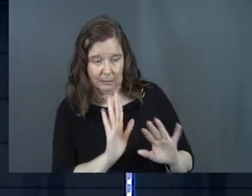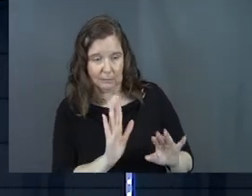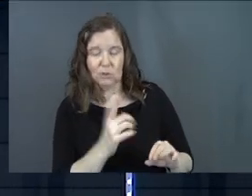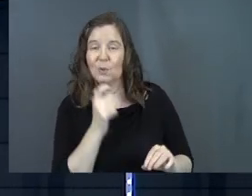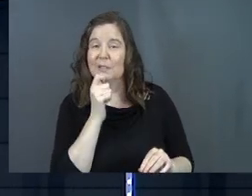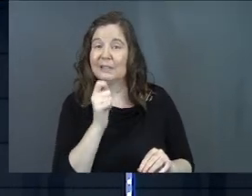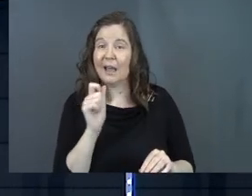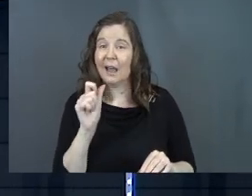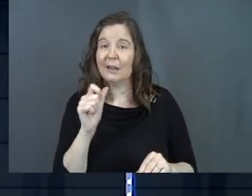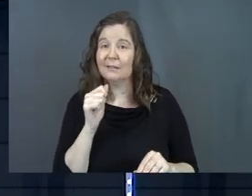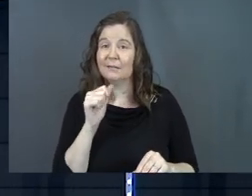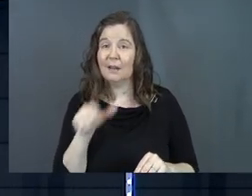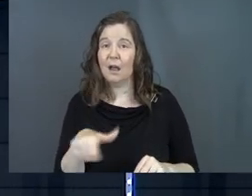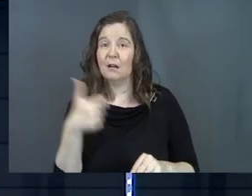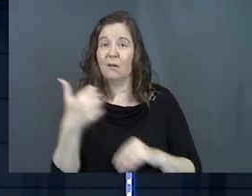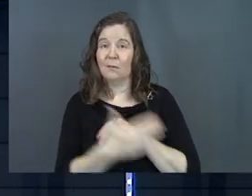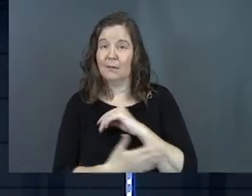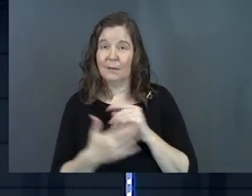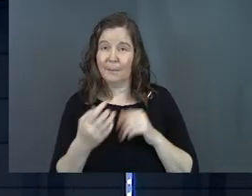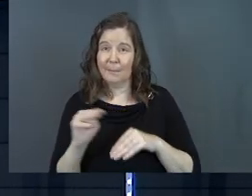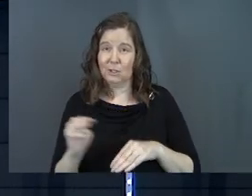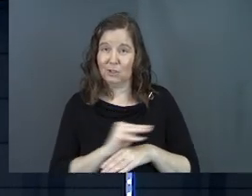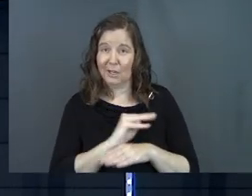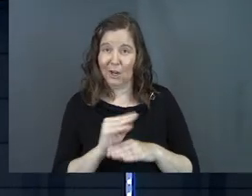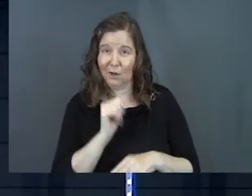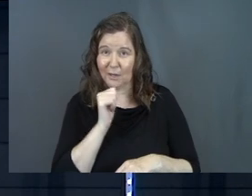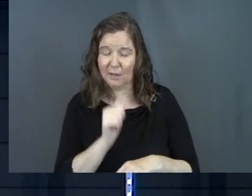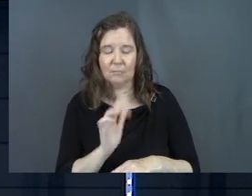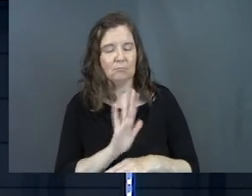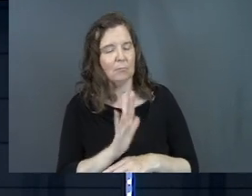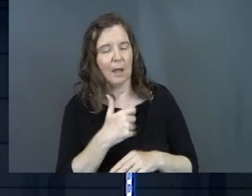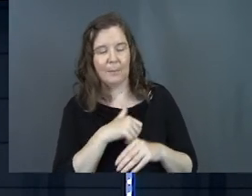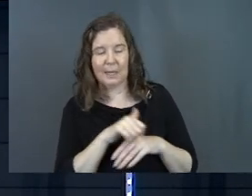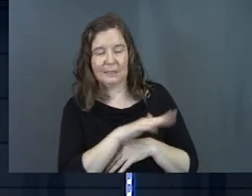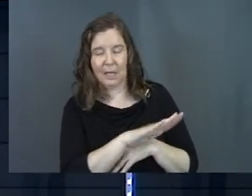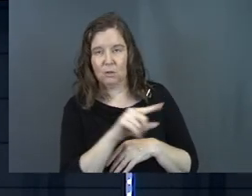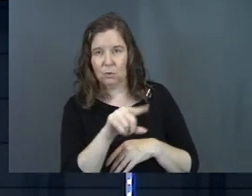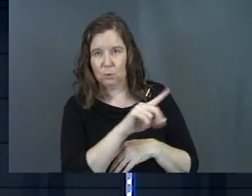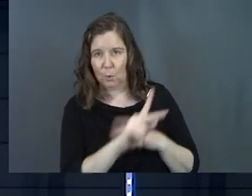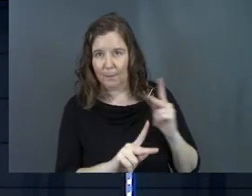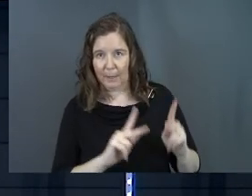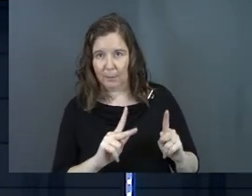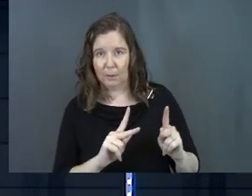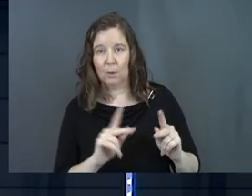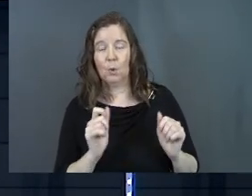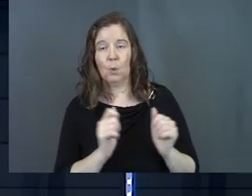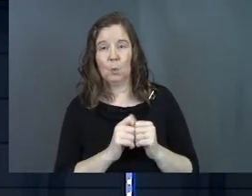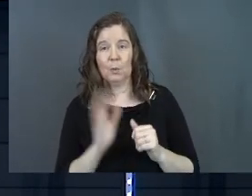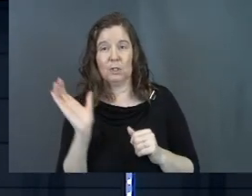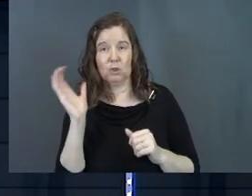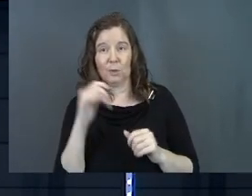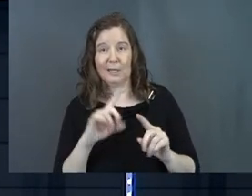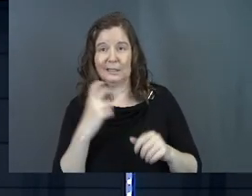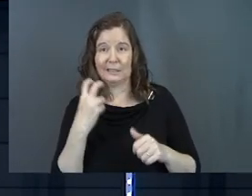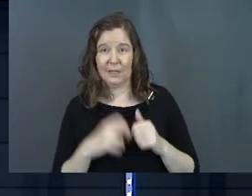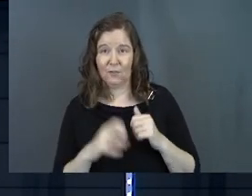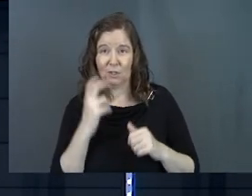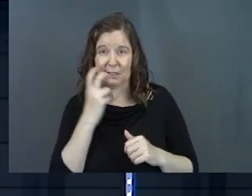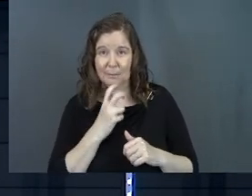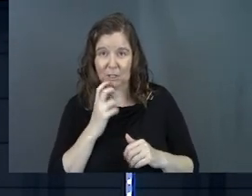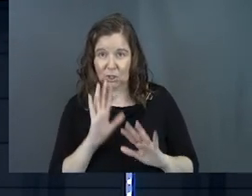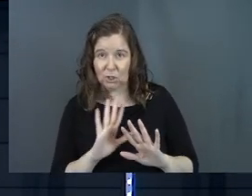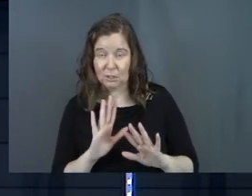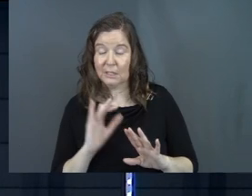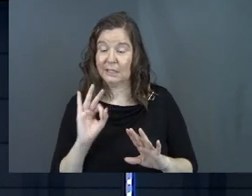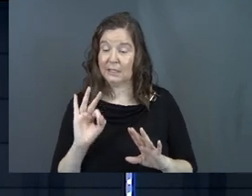So he's not a foreign missionary. He says, no, I'm not sending you to people with strange and difficult speech.